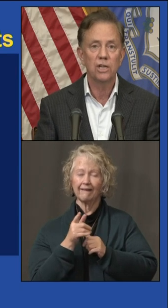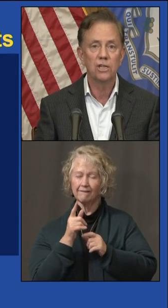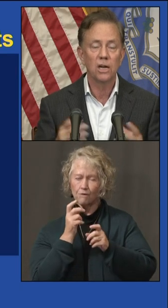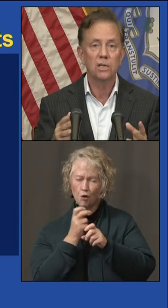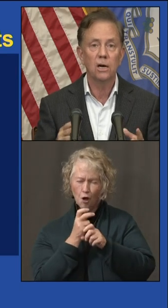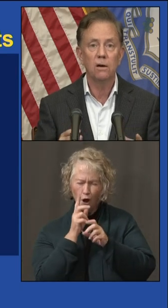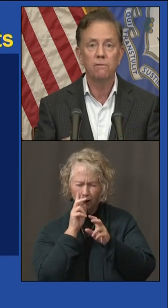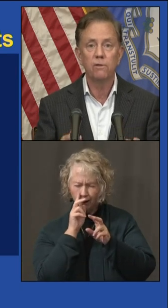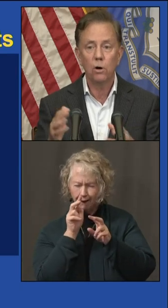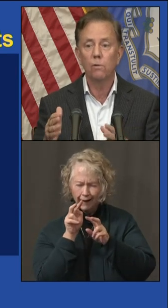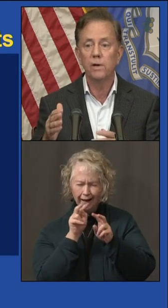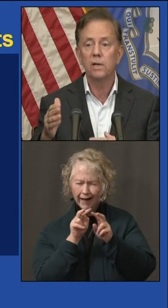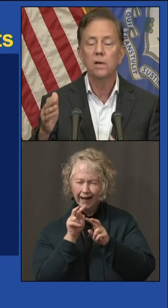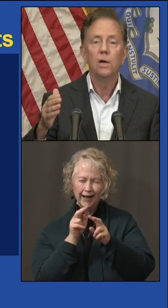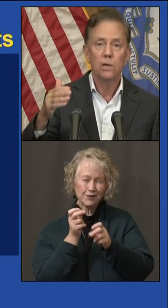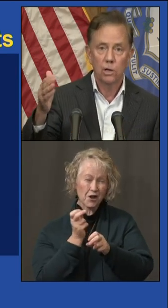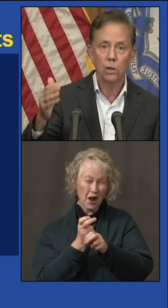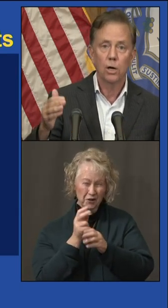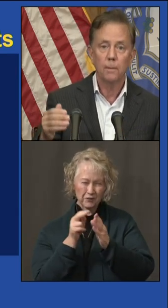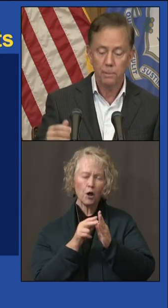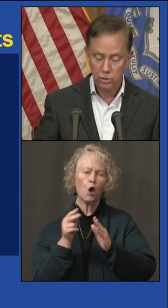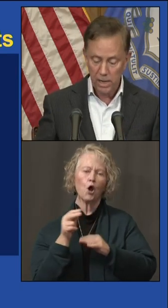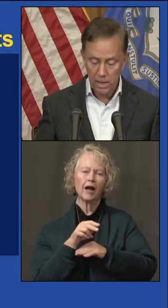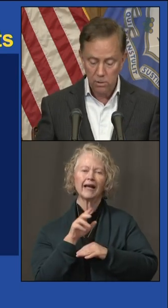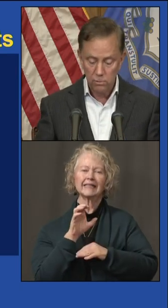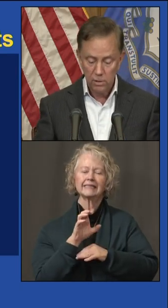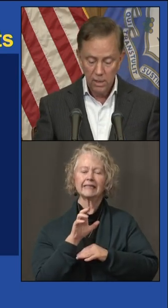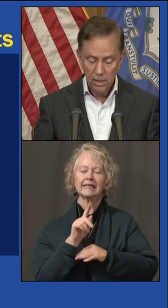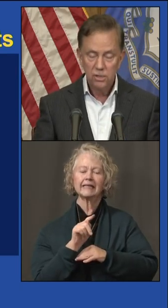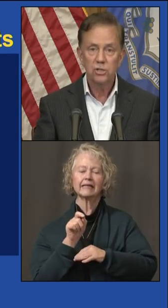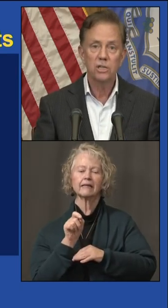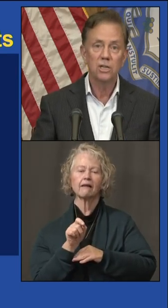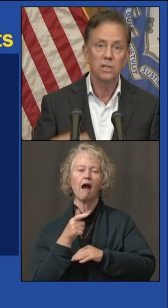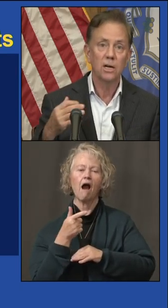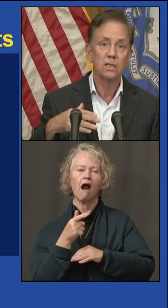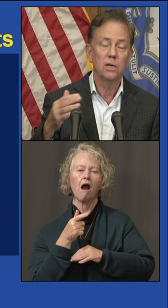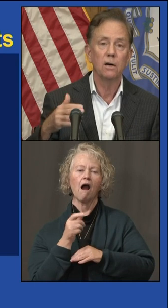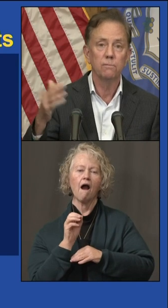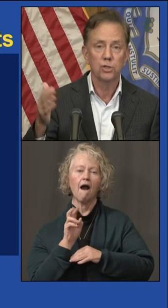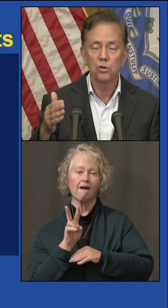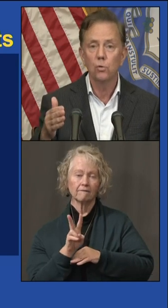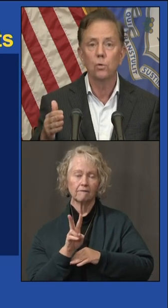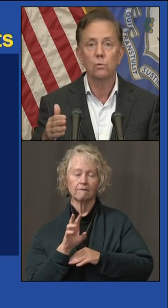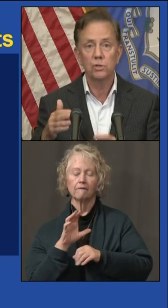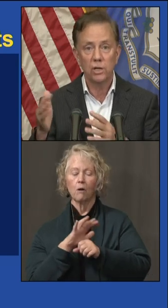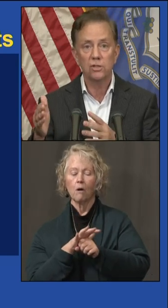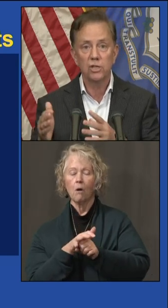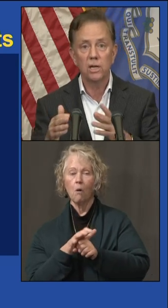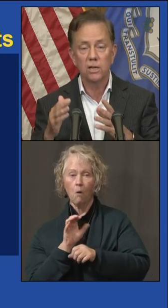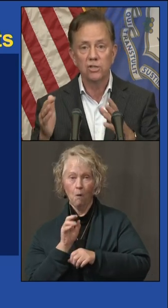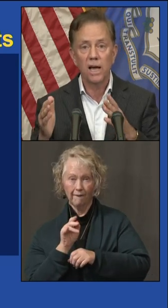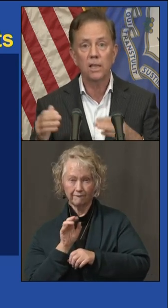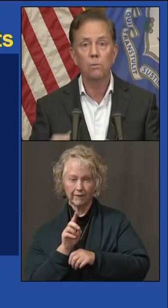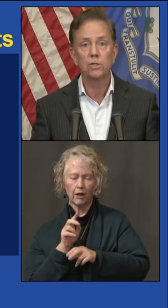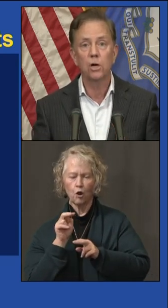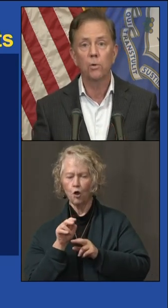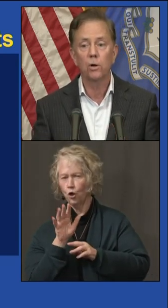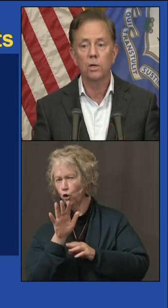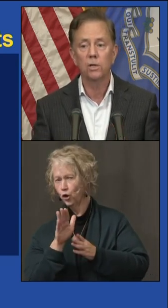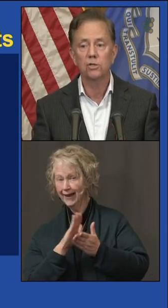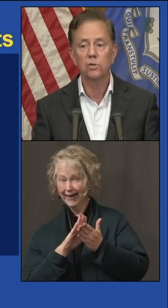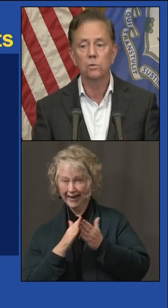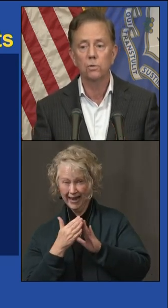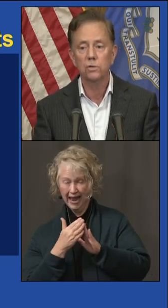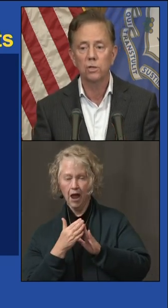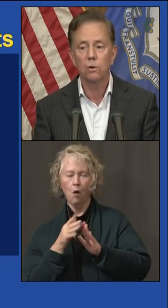to ct.gov, COVID. You can look up your town, ct.gov, schools. You can see exactly what's